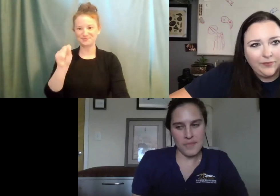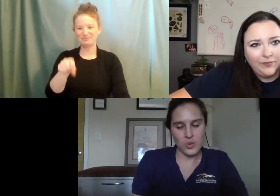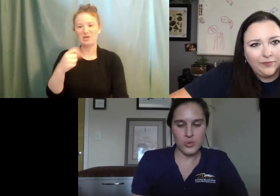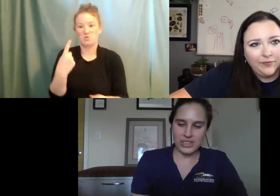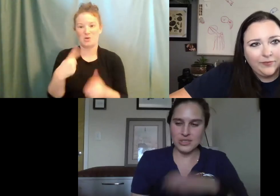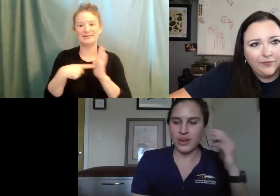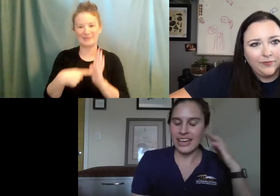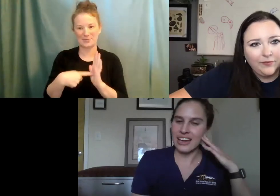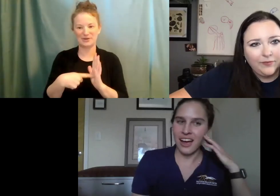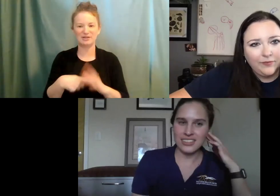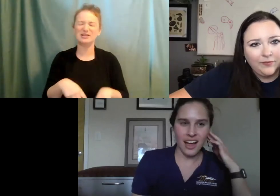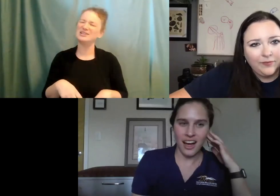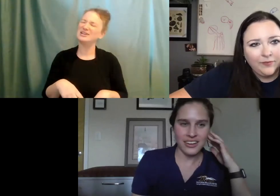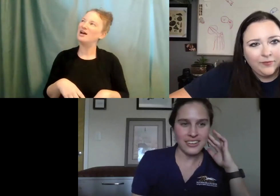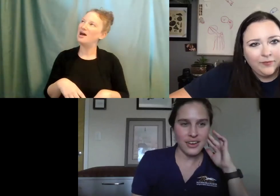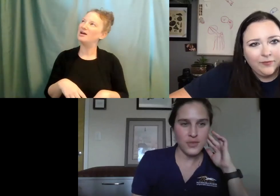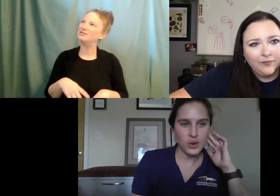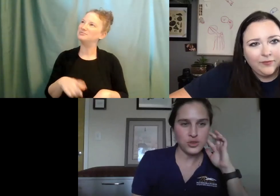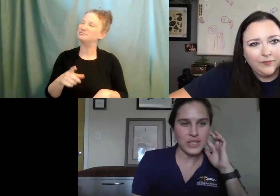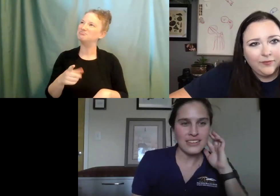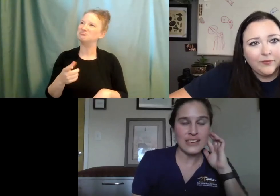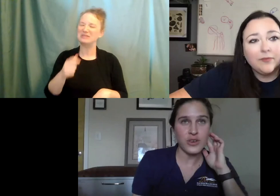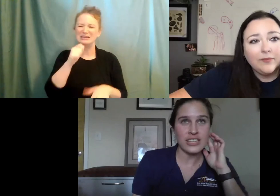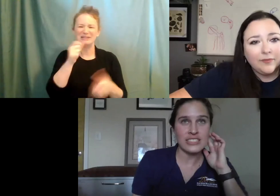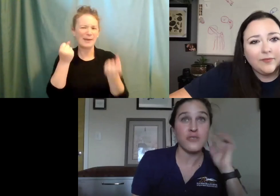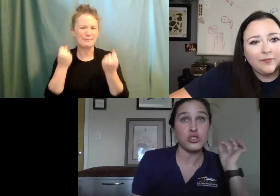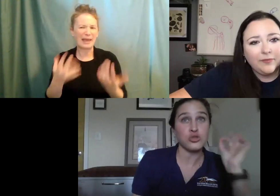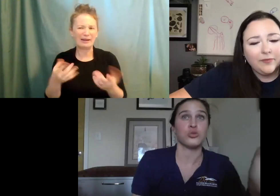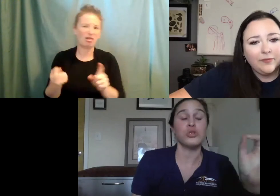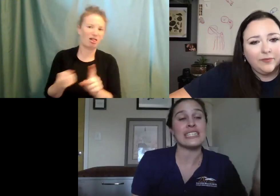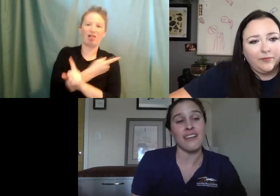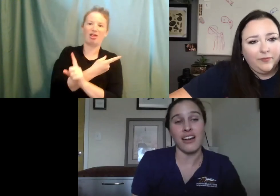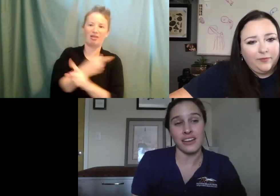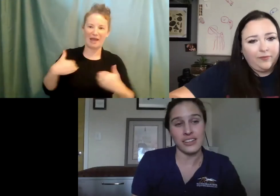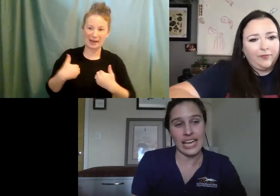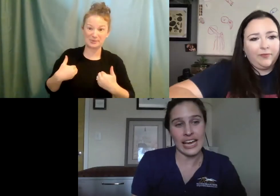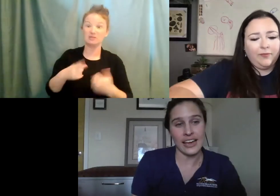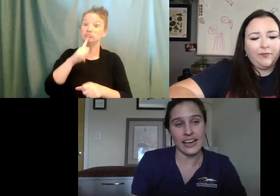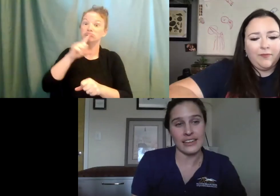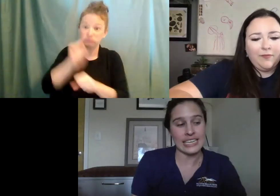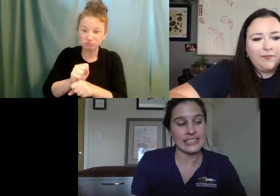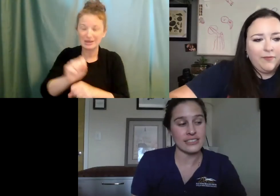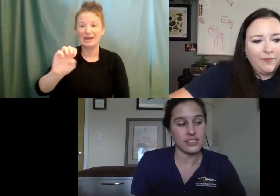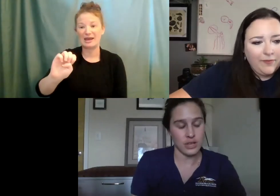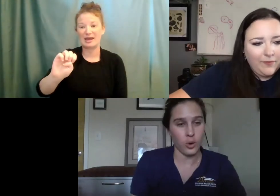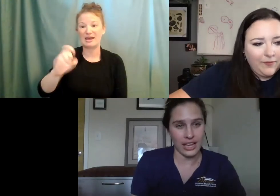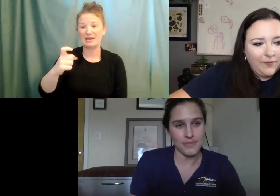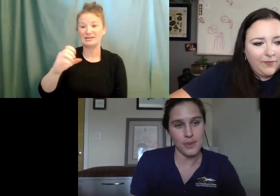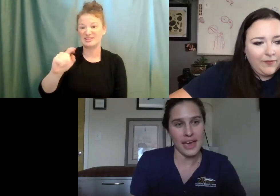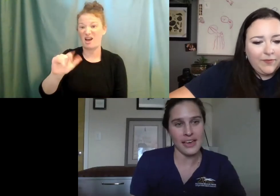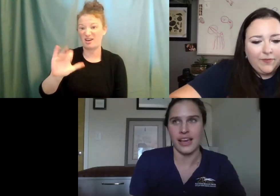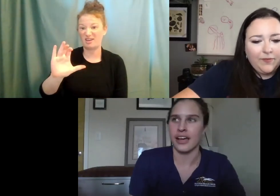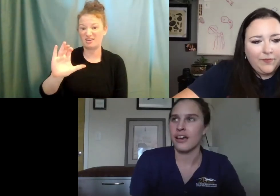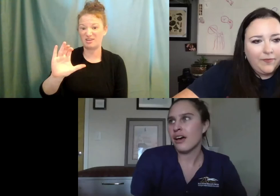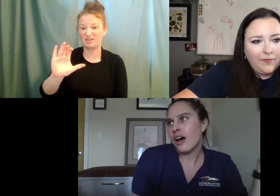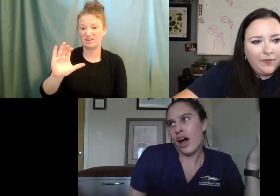Um, we really don't get a ton of those because if it's, if it's truly exotic and it's okay to